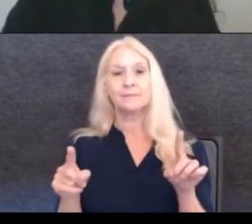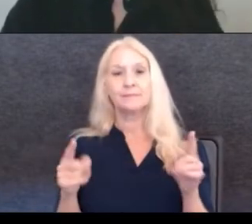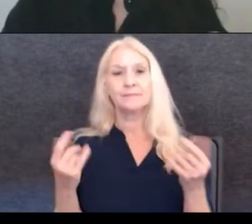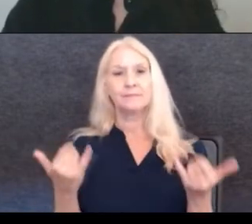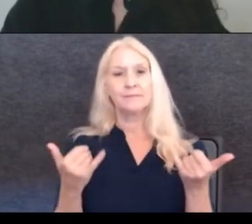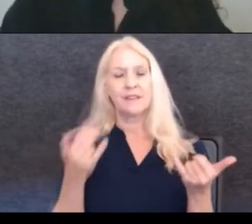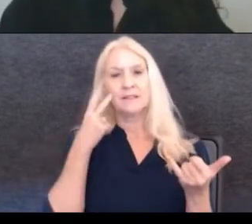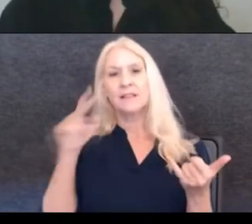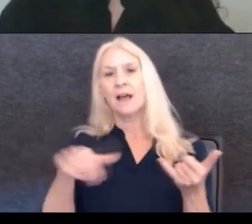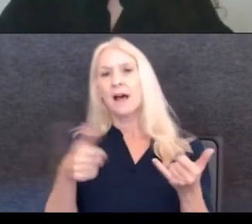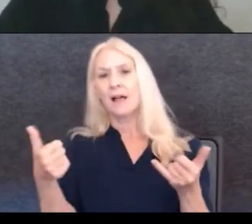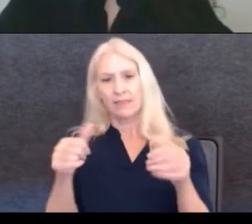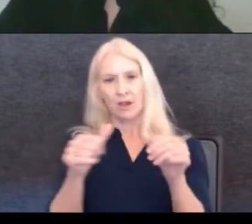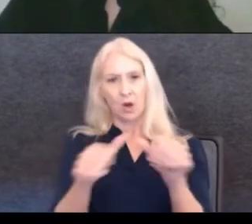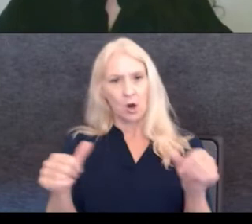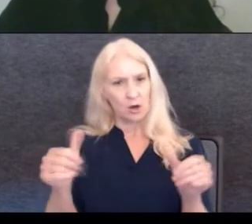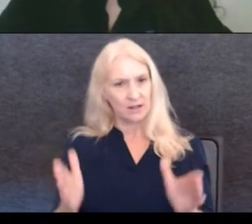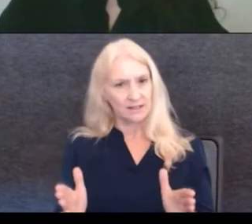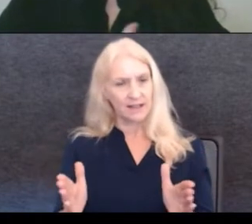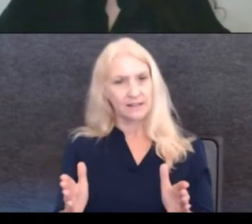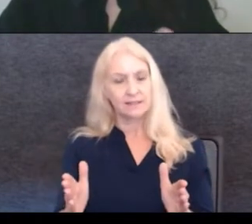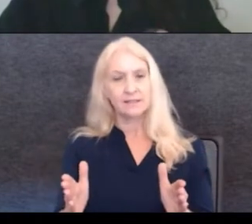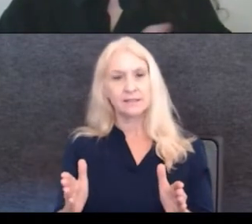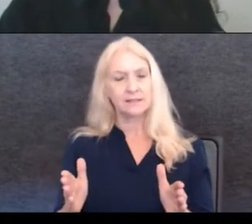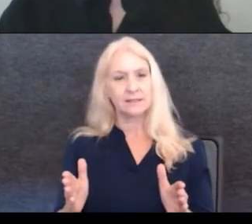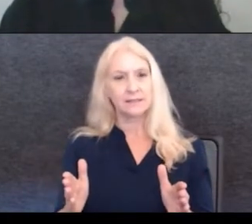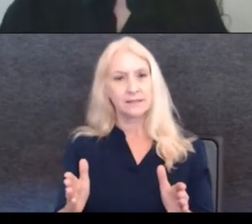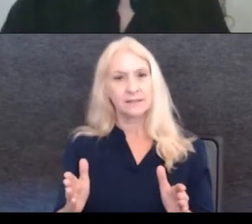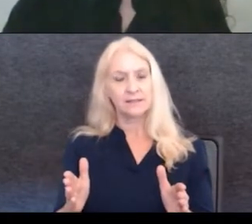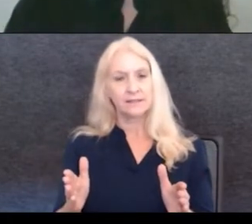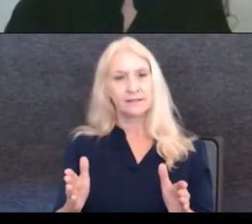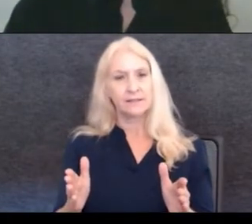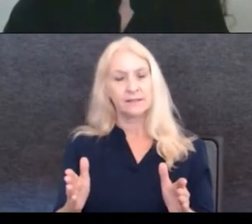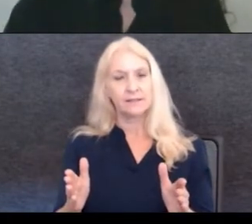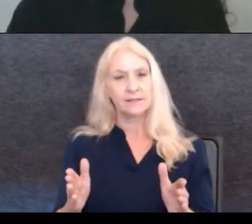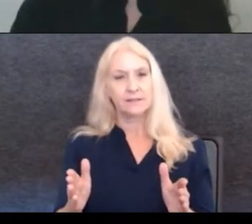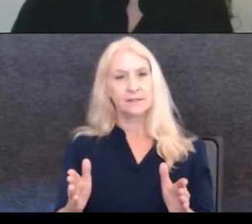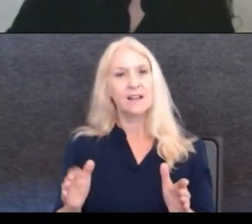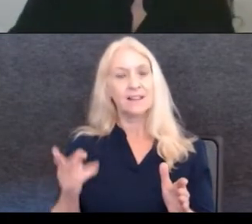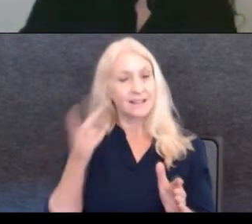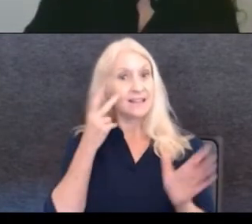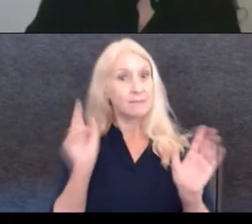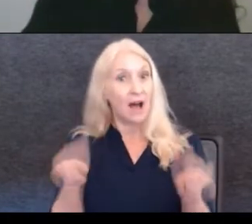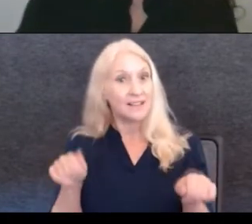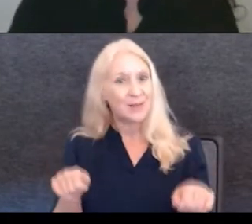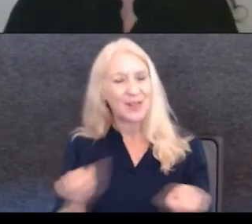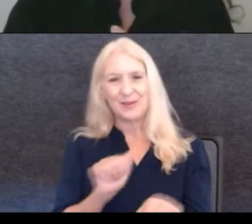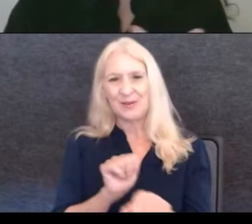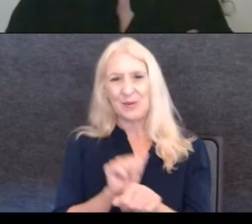architects, um, they, they are starting to see that it's possible to work